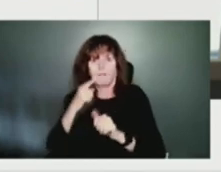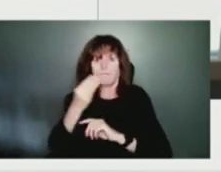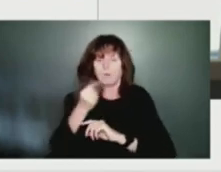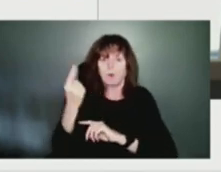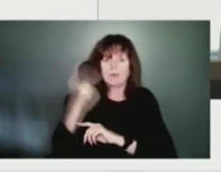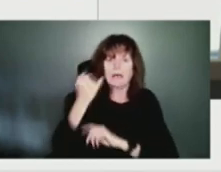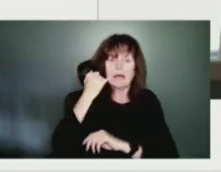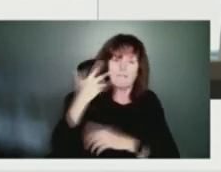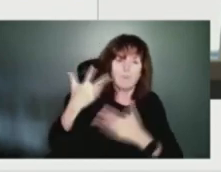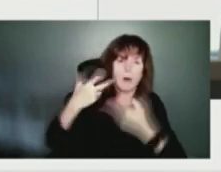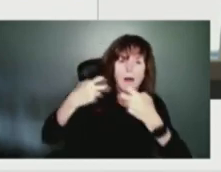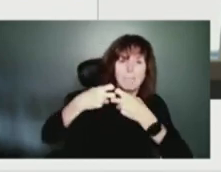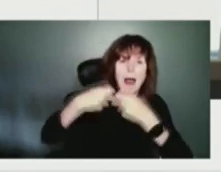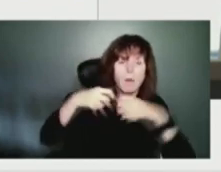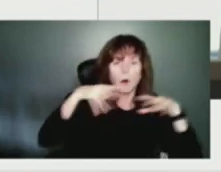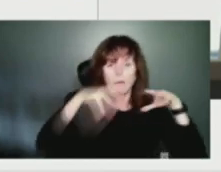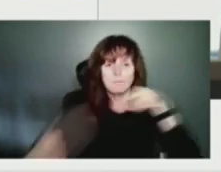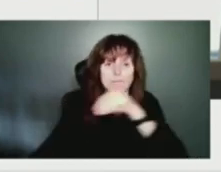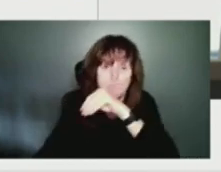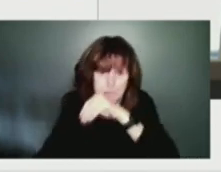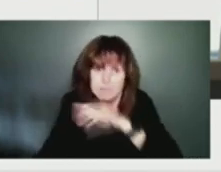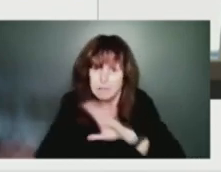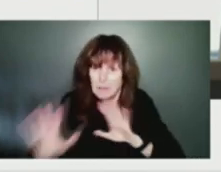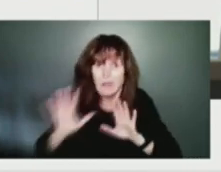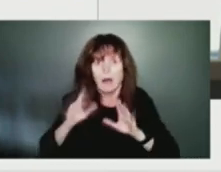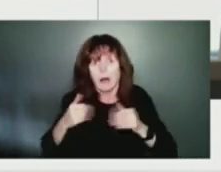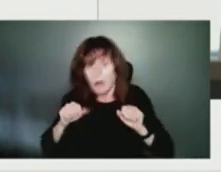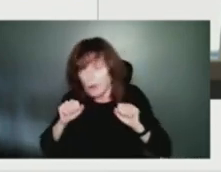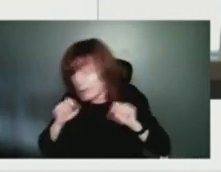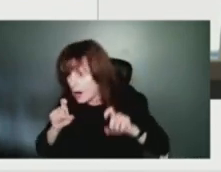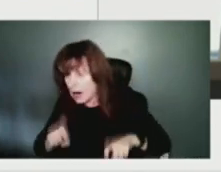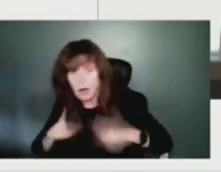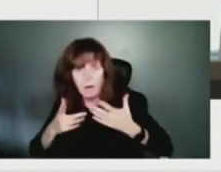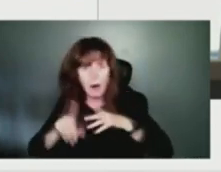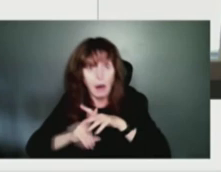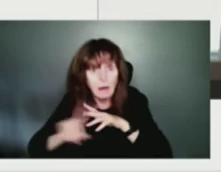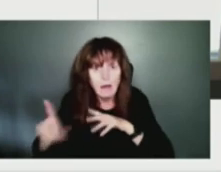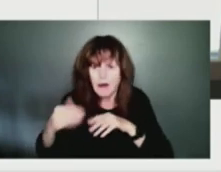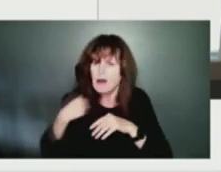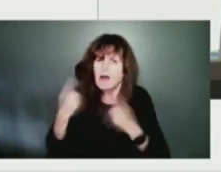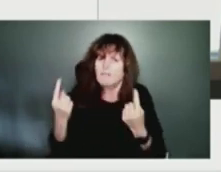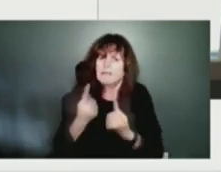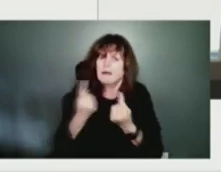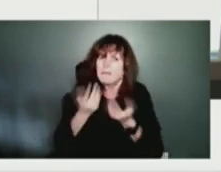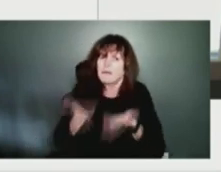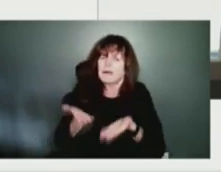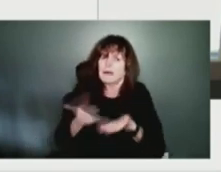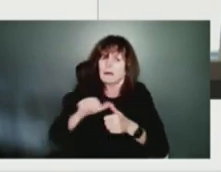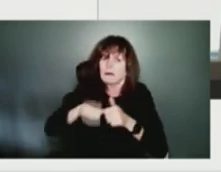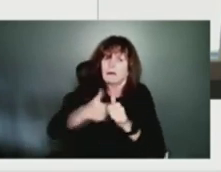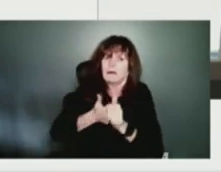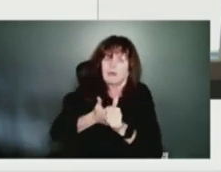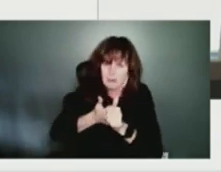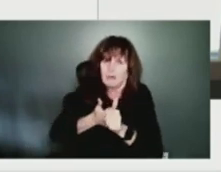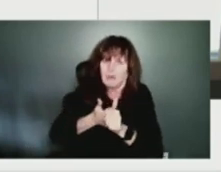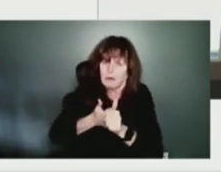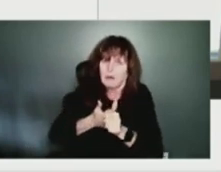case, then emergency social services in the form of food and other access, other supplies will be provided to you there.